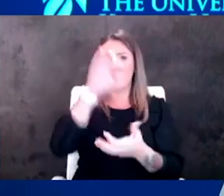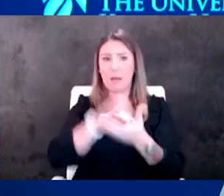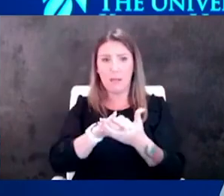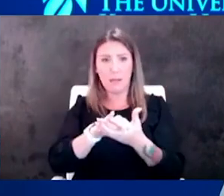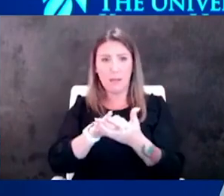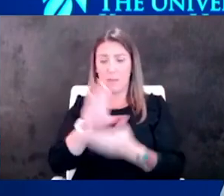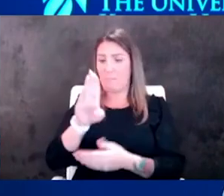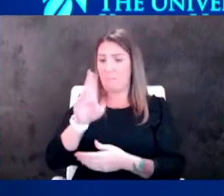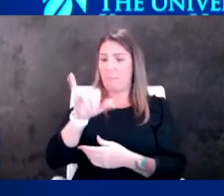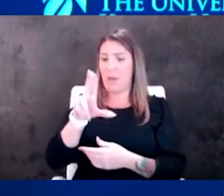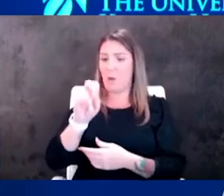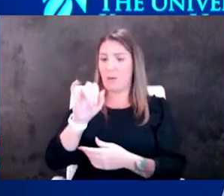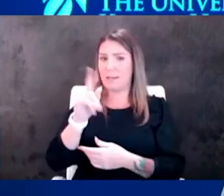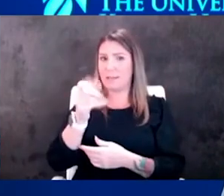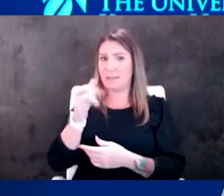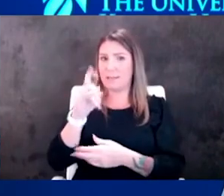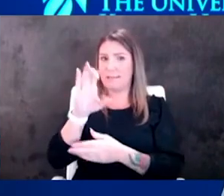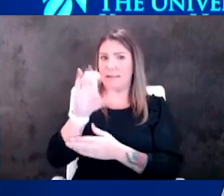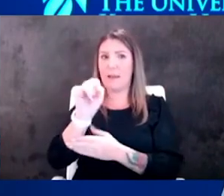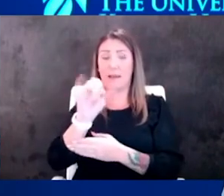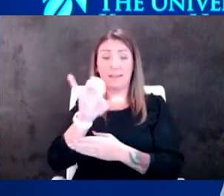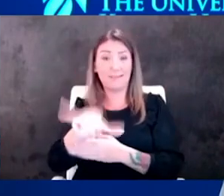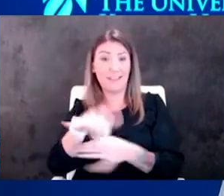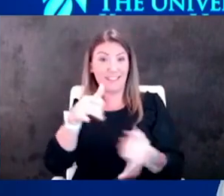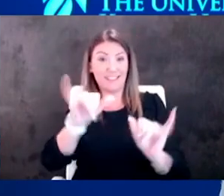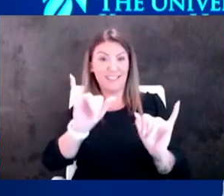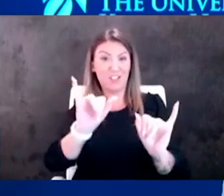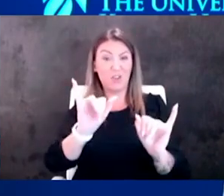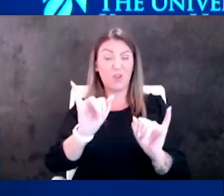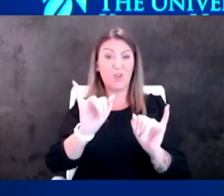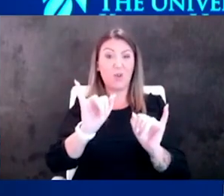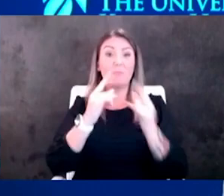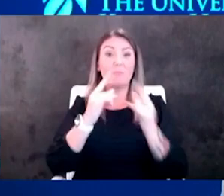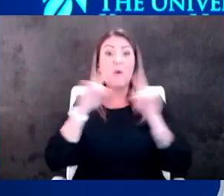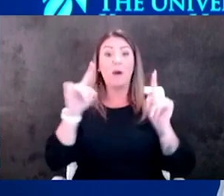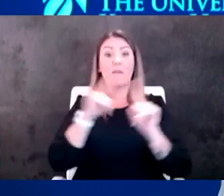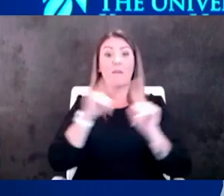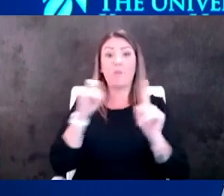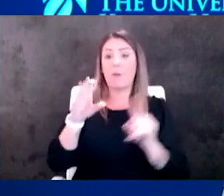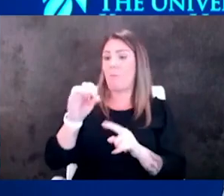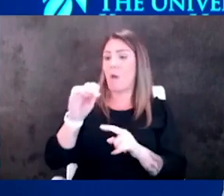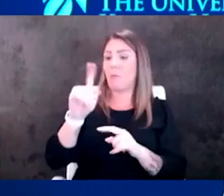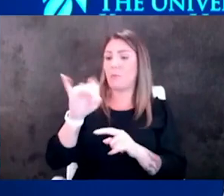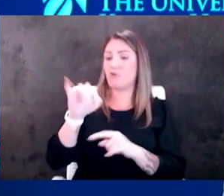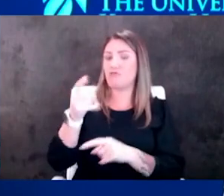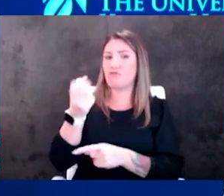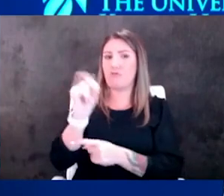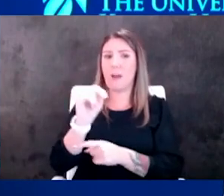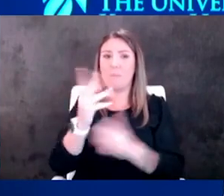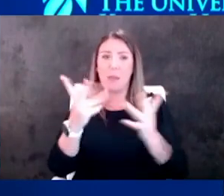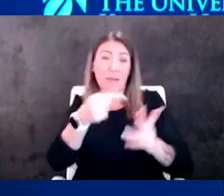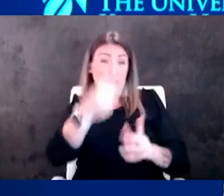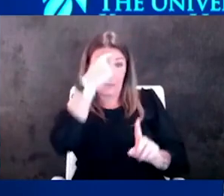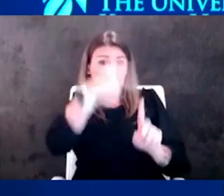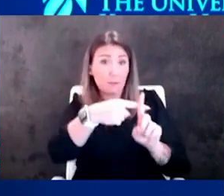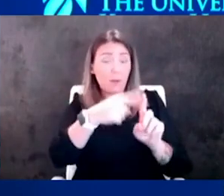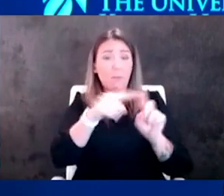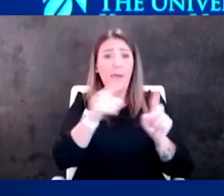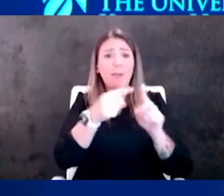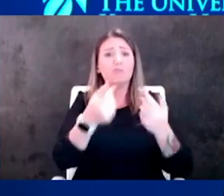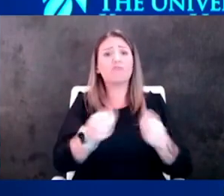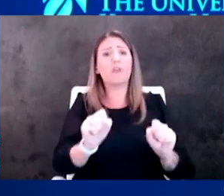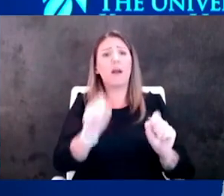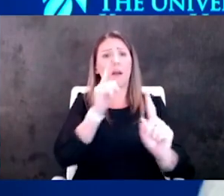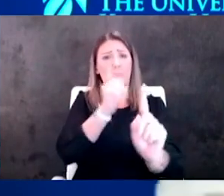uh vaccine will still work against similar crime variant yeah maybe he's being overly optimistic but i i think he's trying to make a point which is look there's